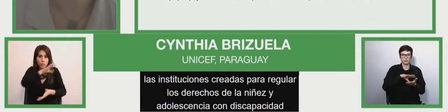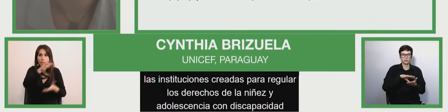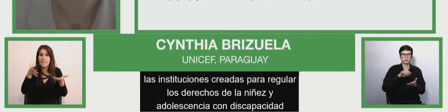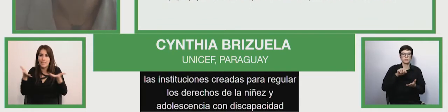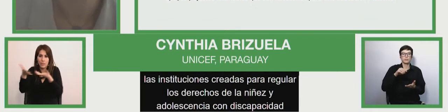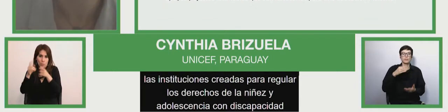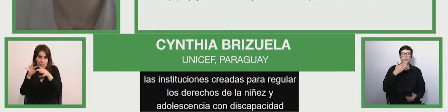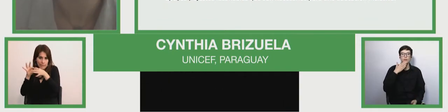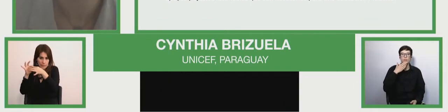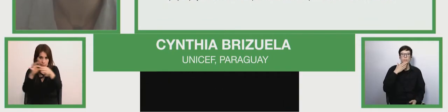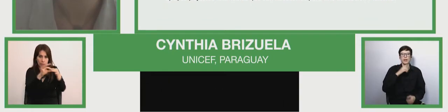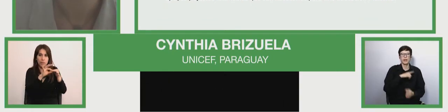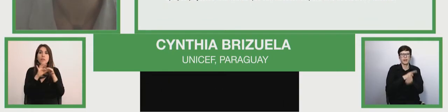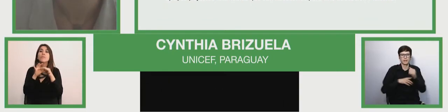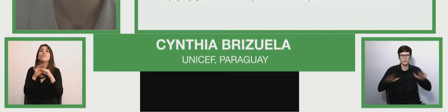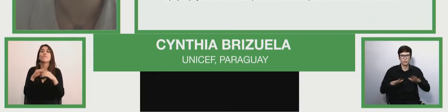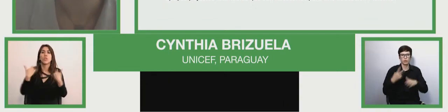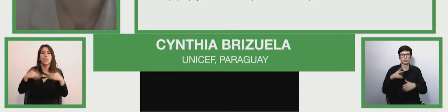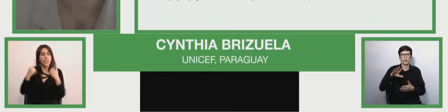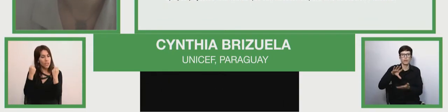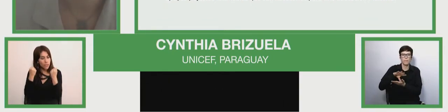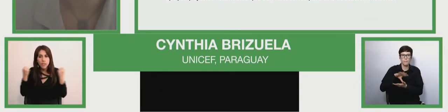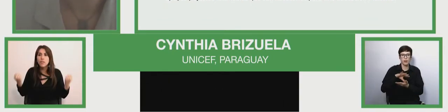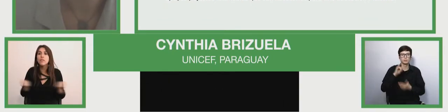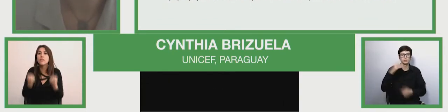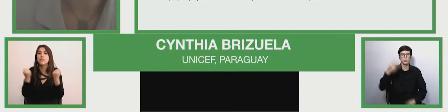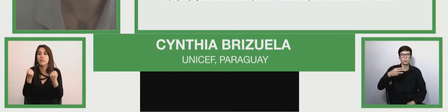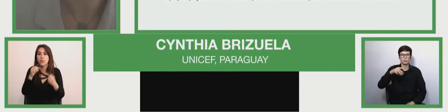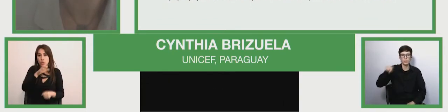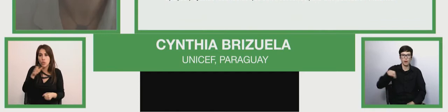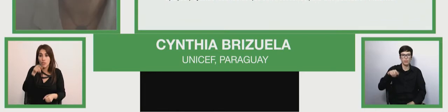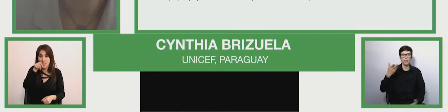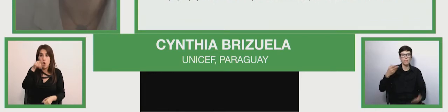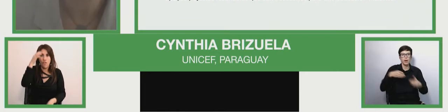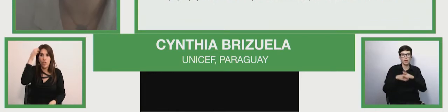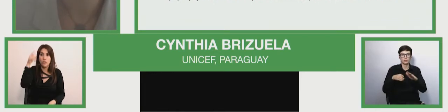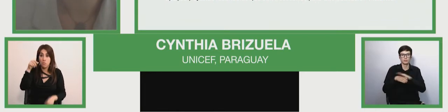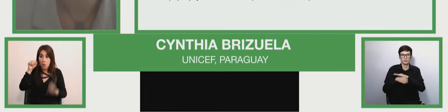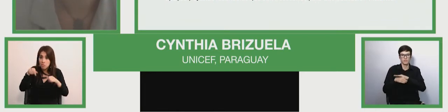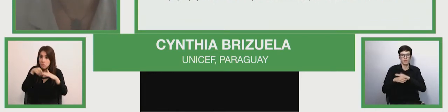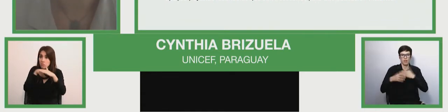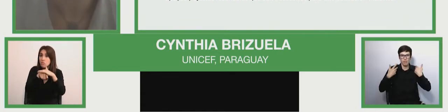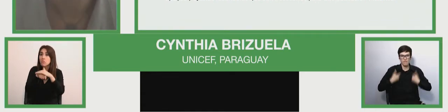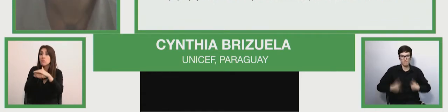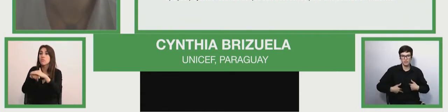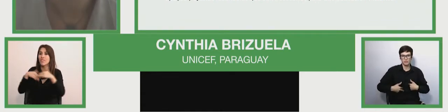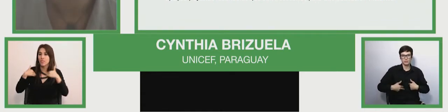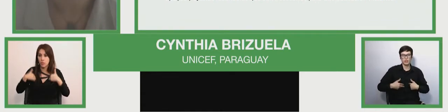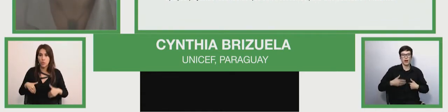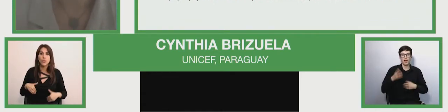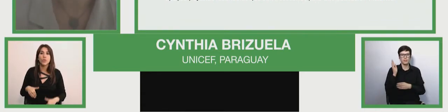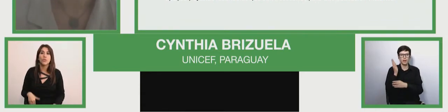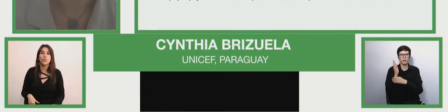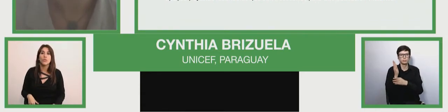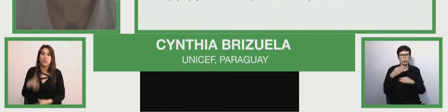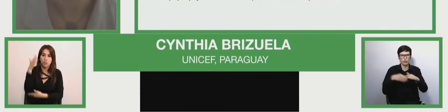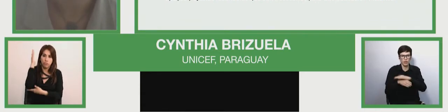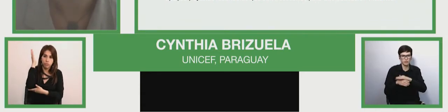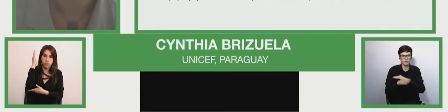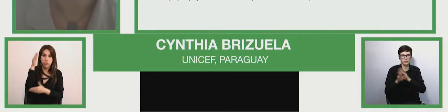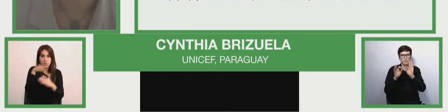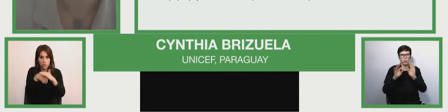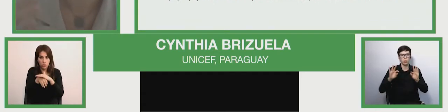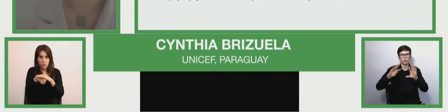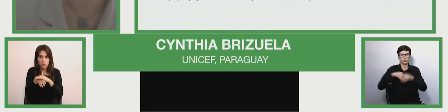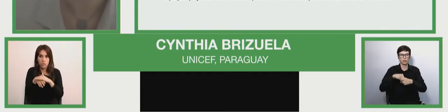by countries and municipalities in order to have physical access education and